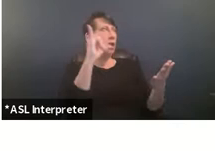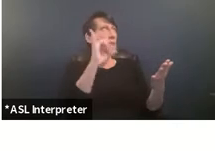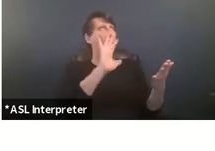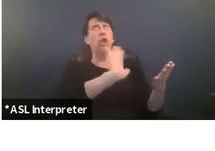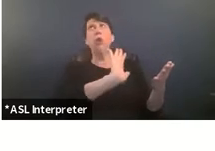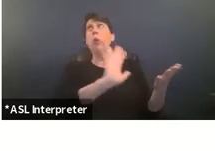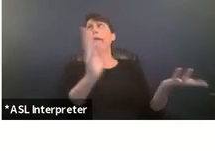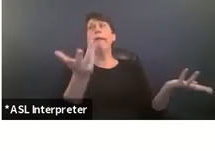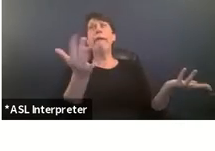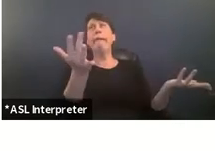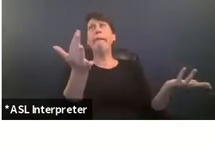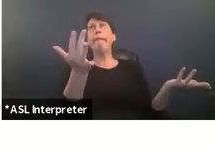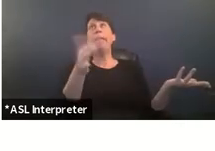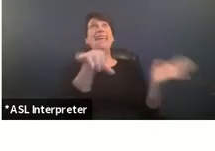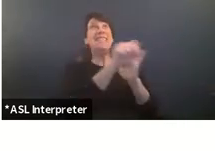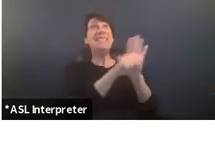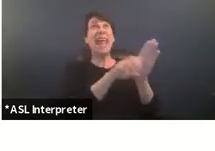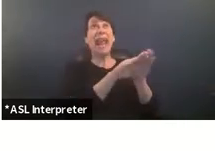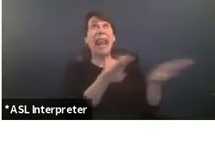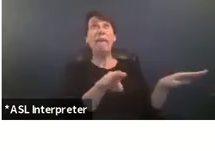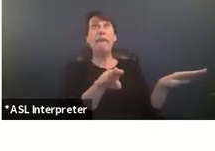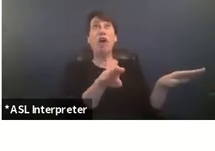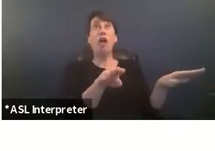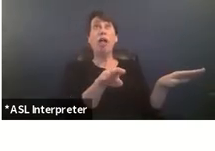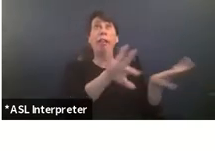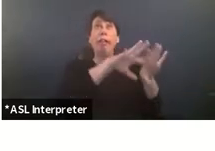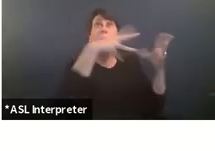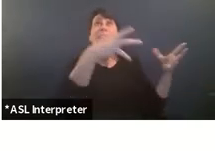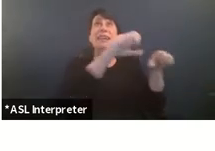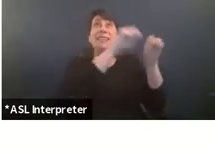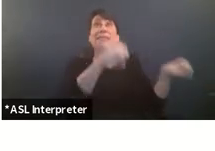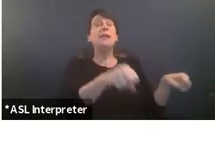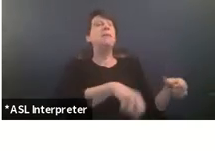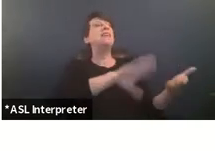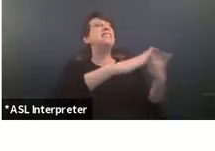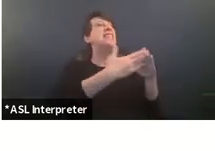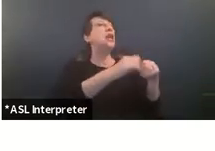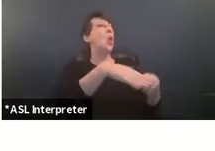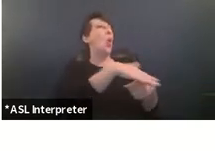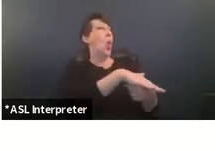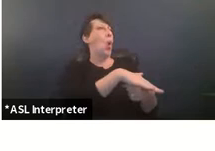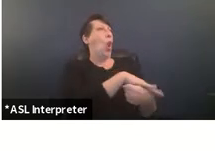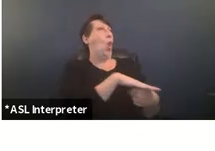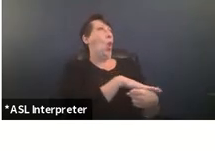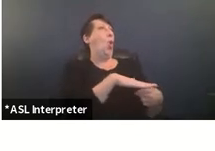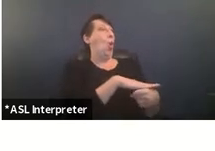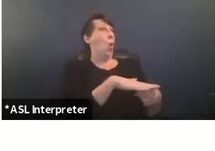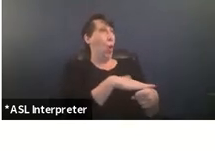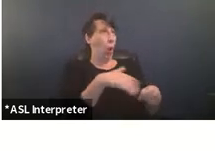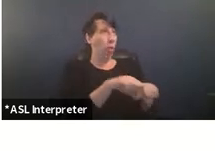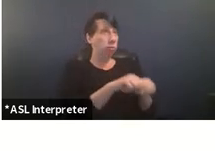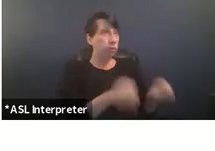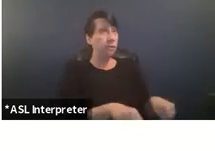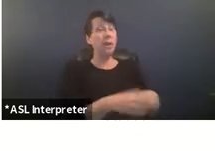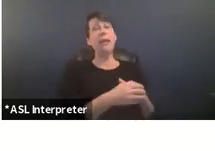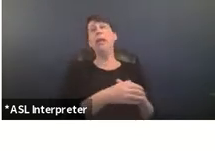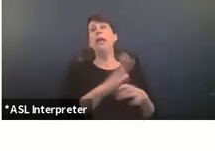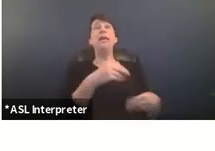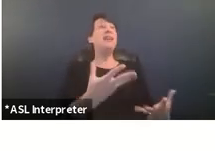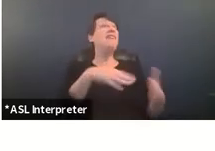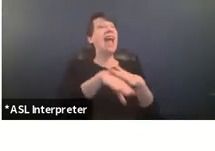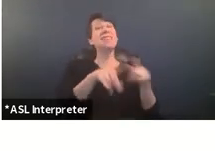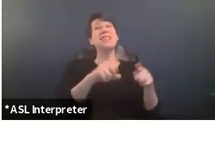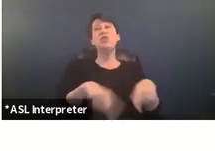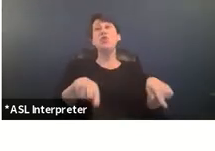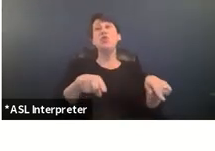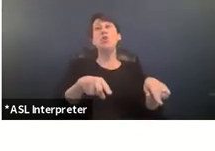um state level institutions city or local municipality institutions whether that's getting access to a sane